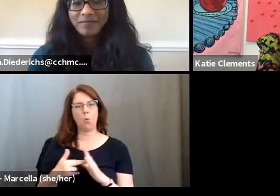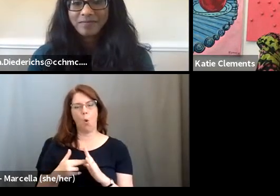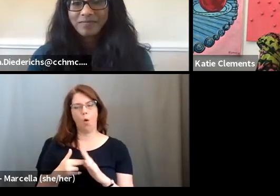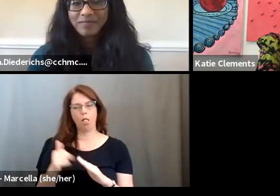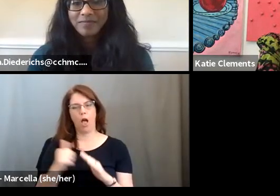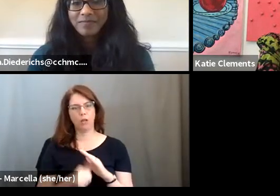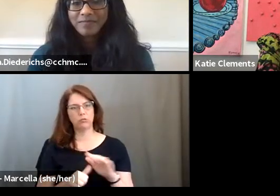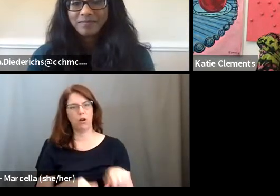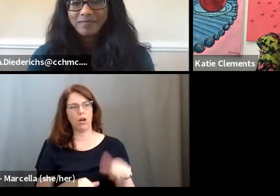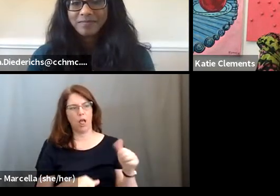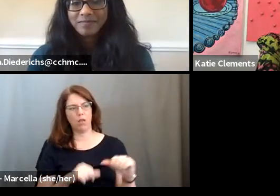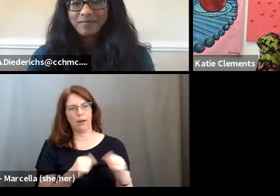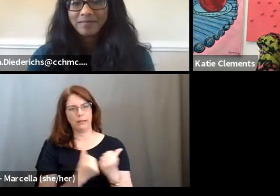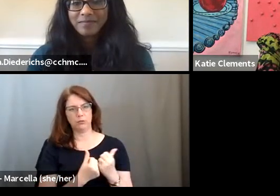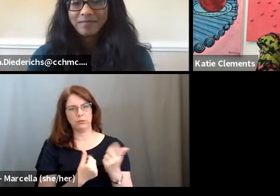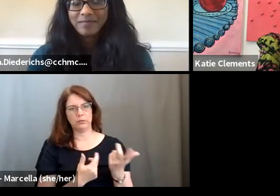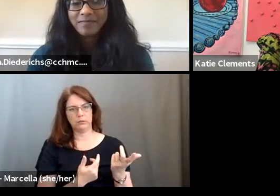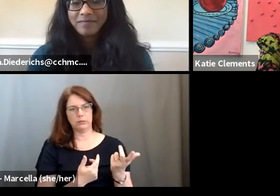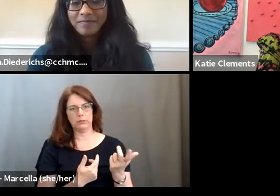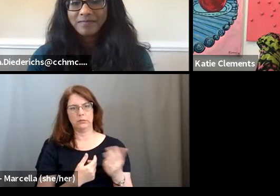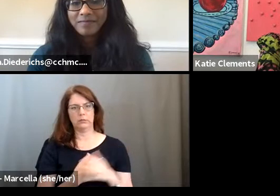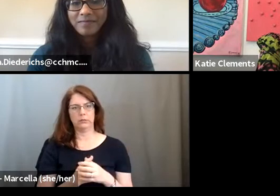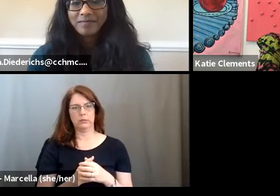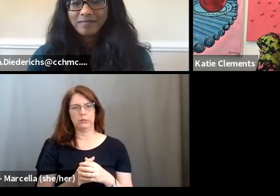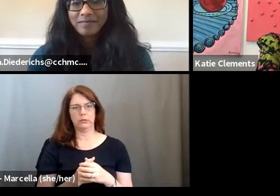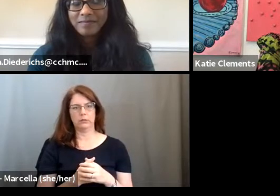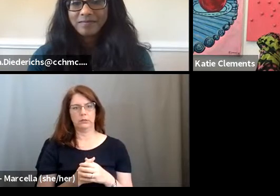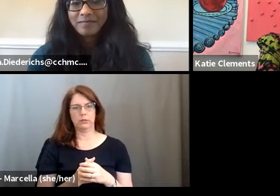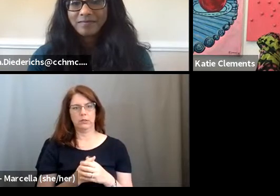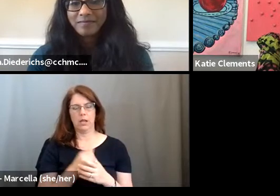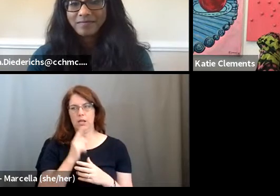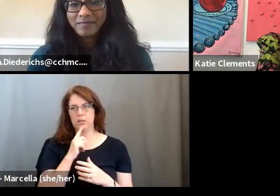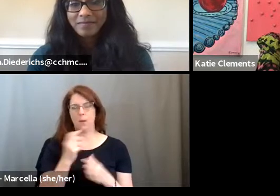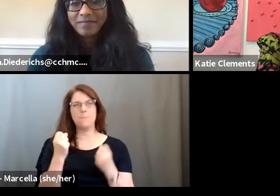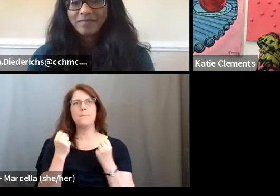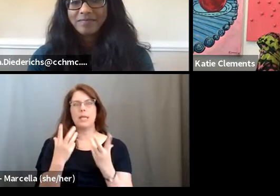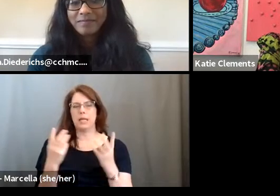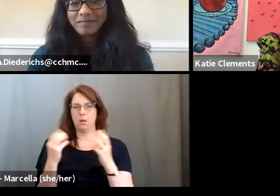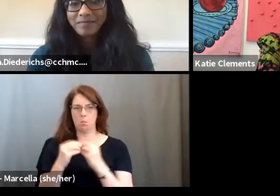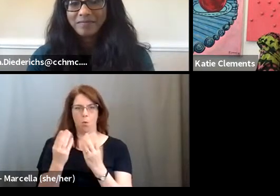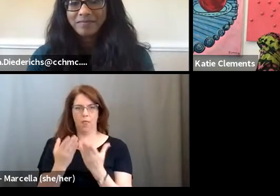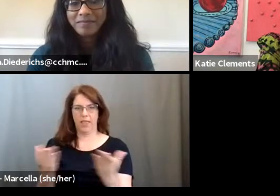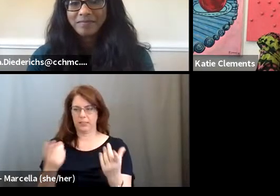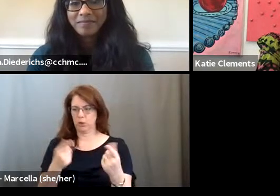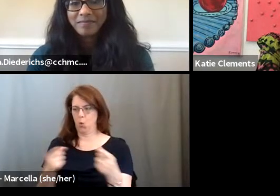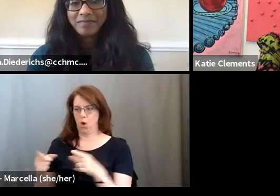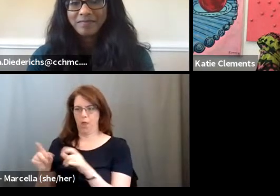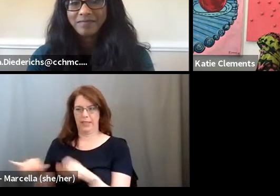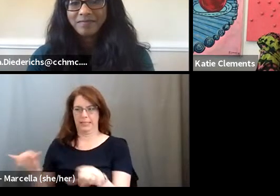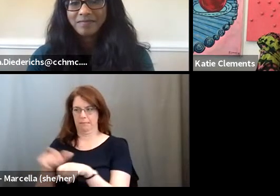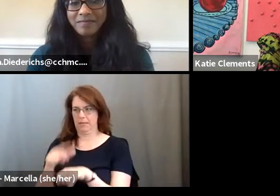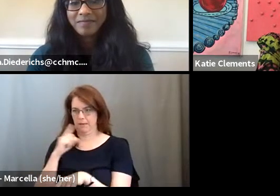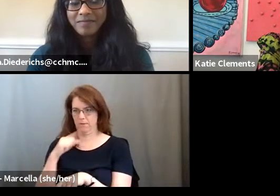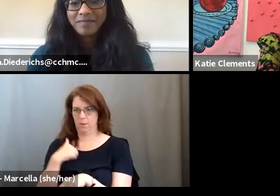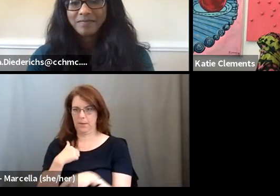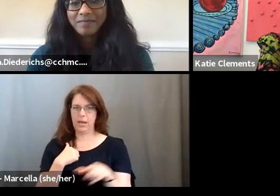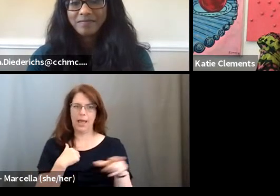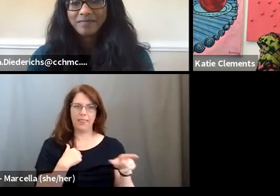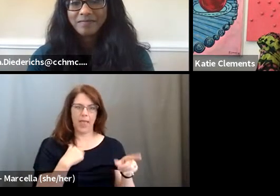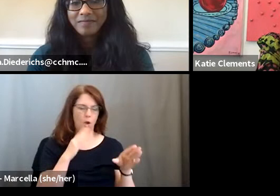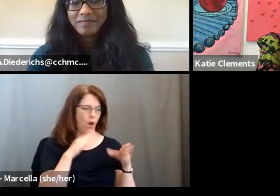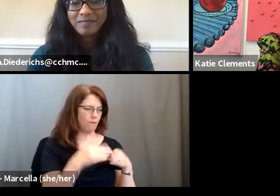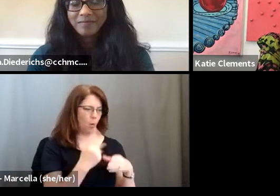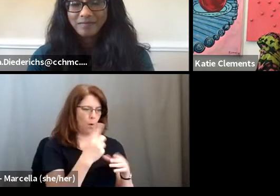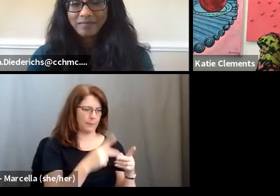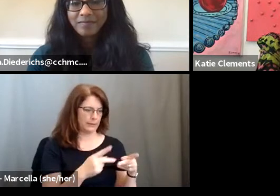agency. Um, because again, it's so many more things going on at the same time for me versus just having that position,